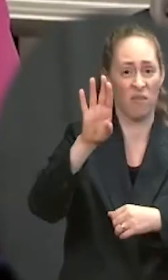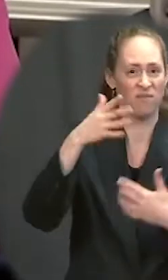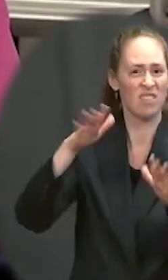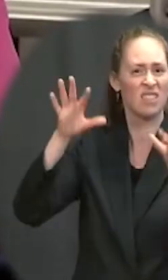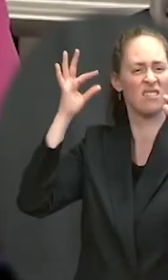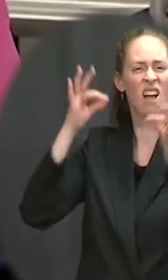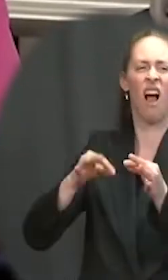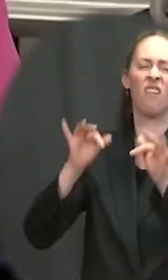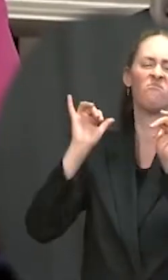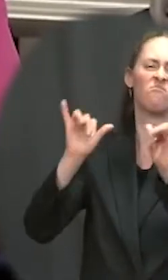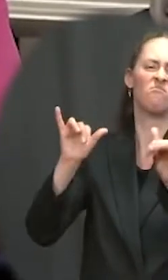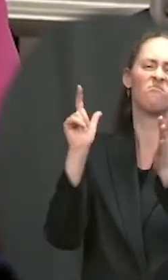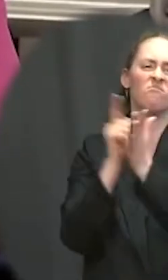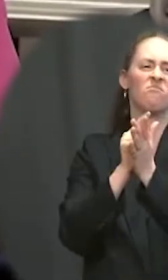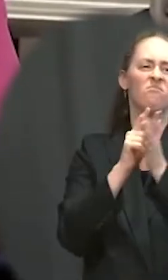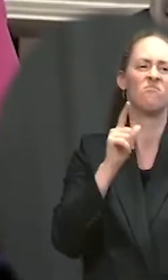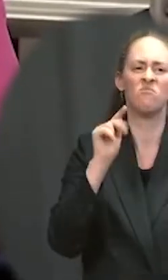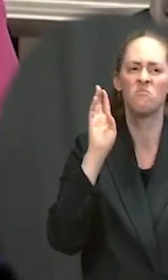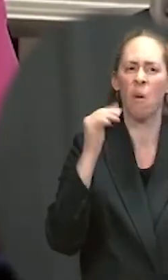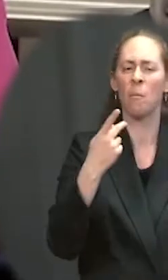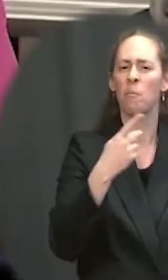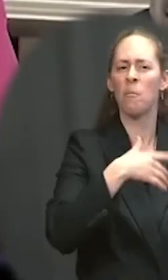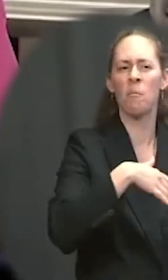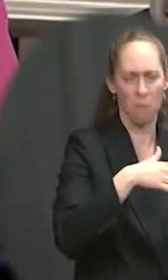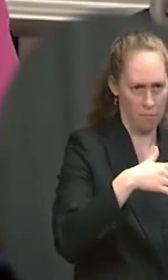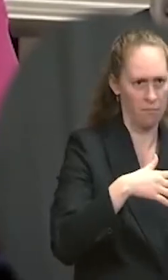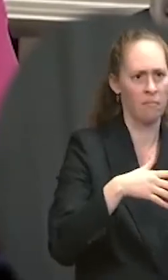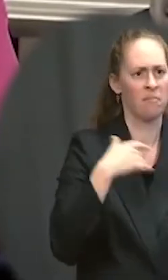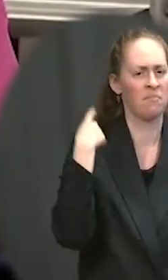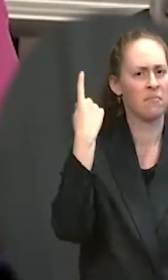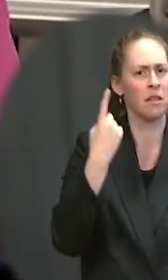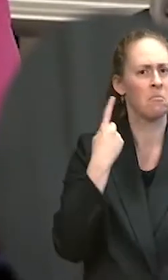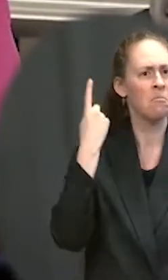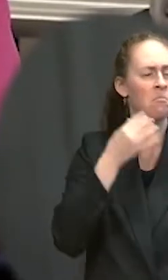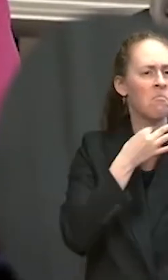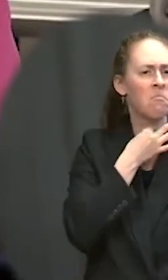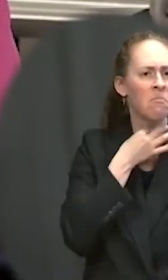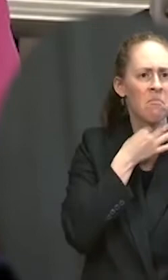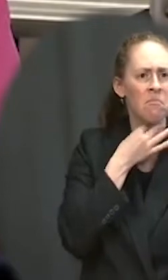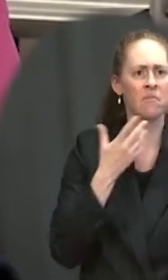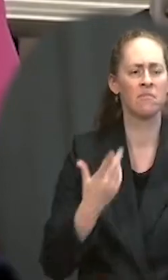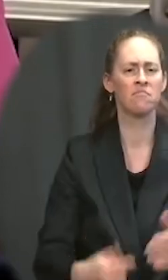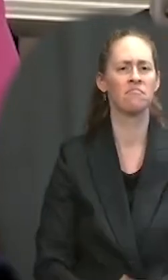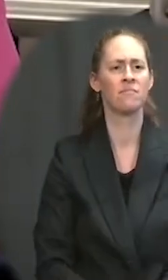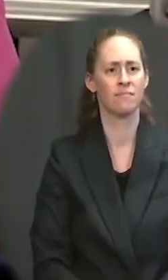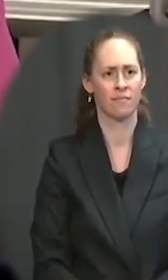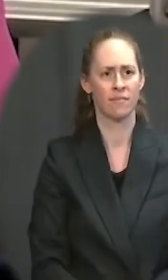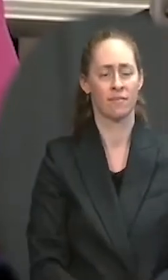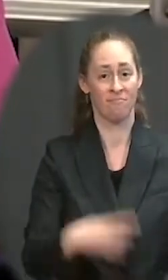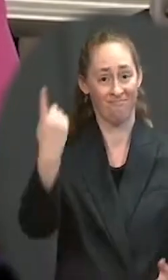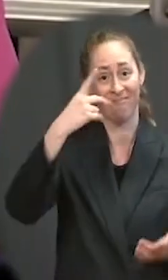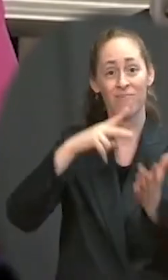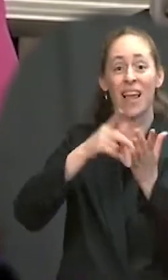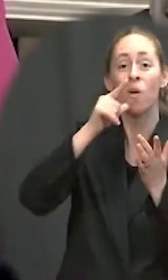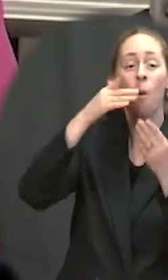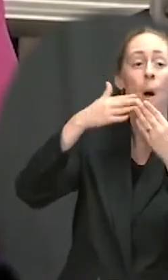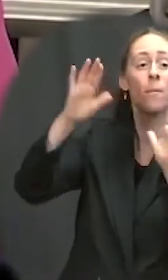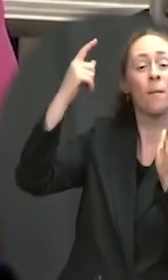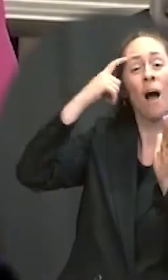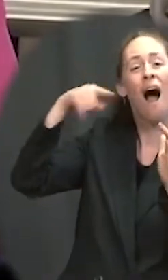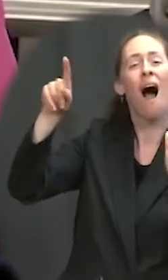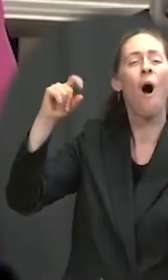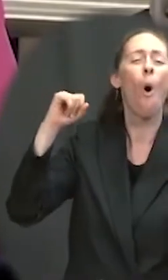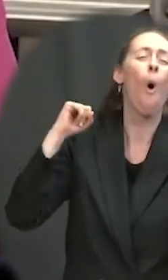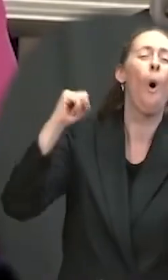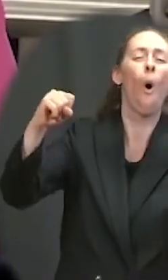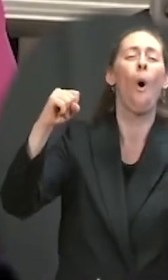tweeted the following. For every liberal celebrating Trump's social media ban, if the big tech oligarchs can muzzle the former president,